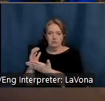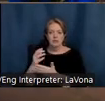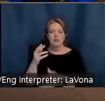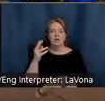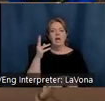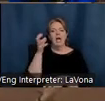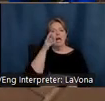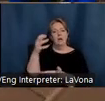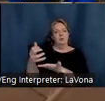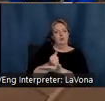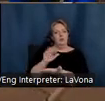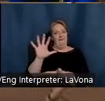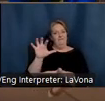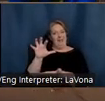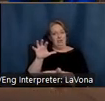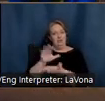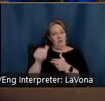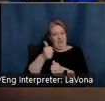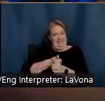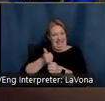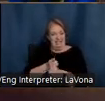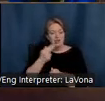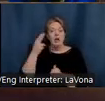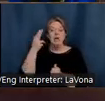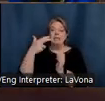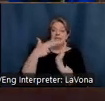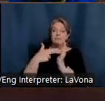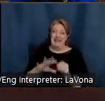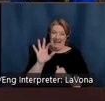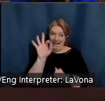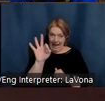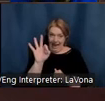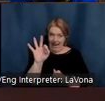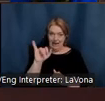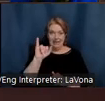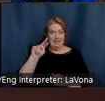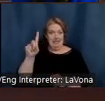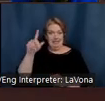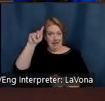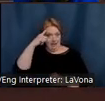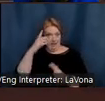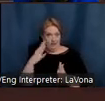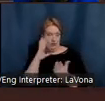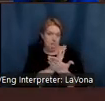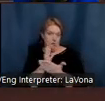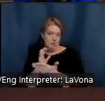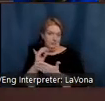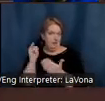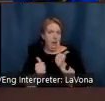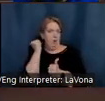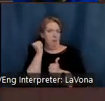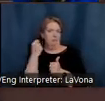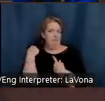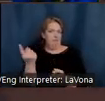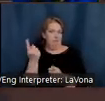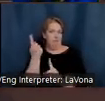Indiana governor portraits, more than any other artist. In the Brown County period, you can see Selma's